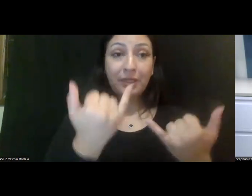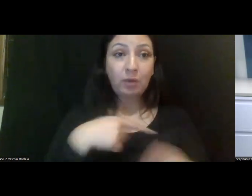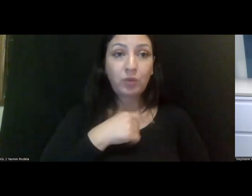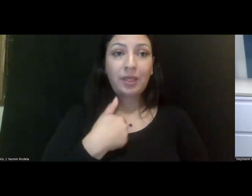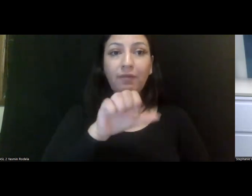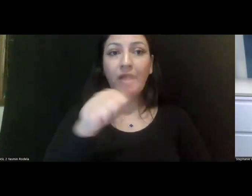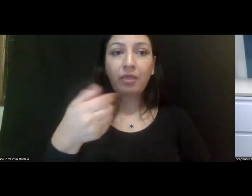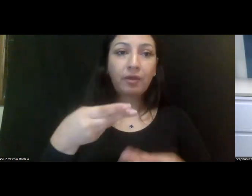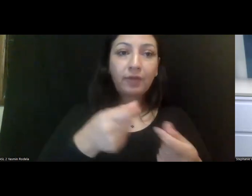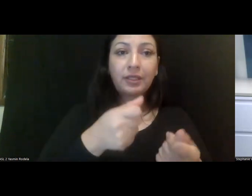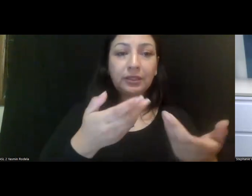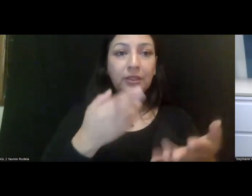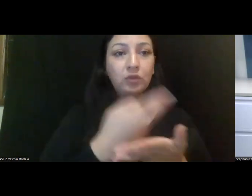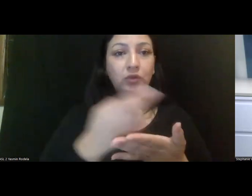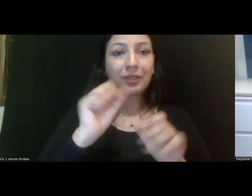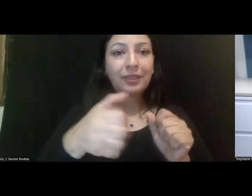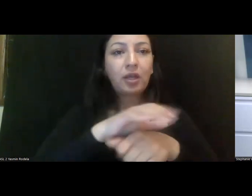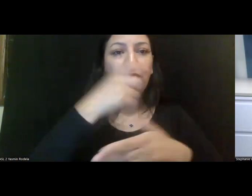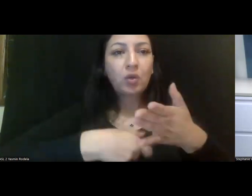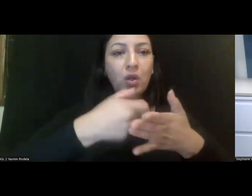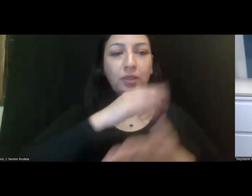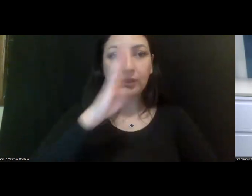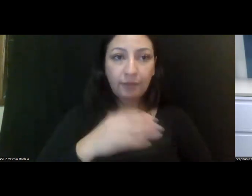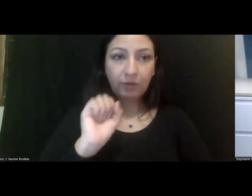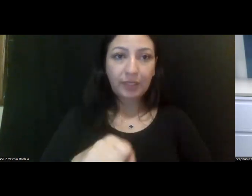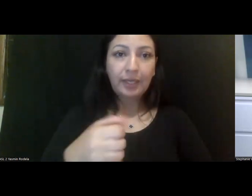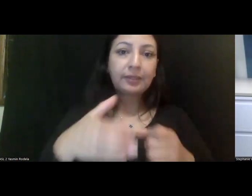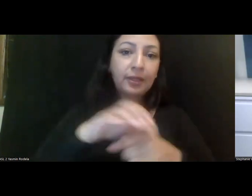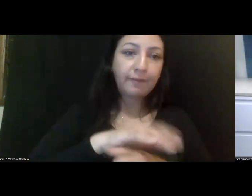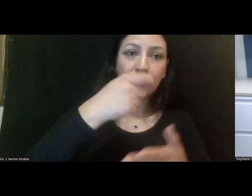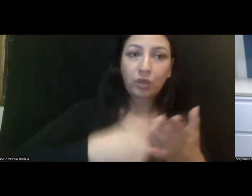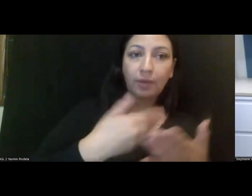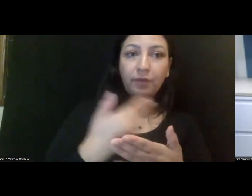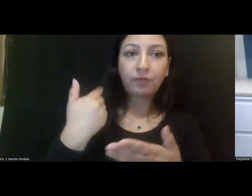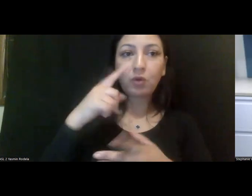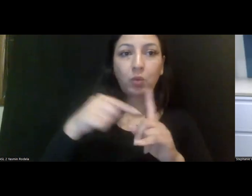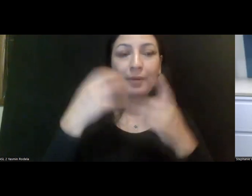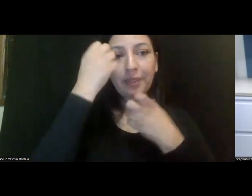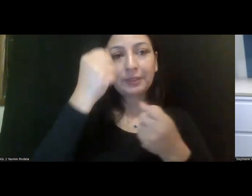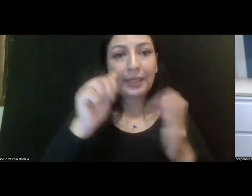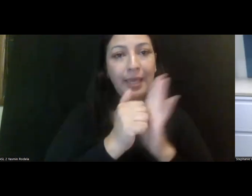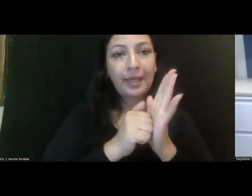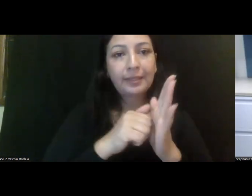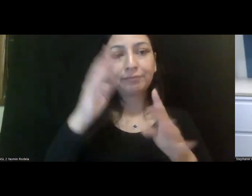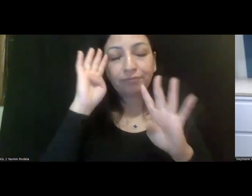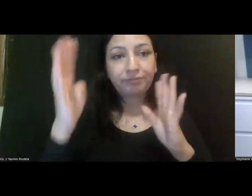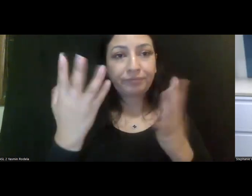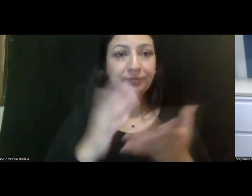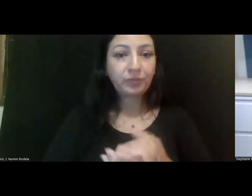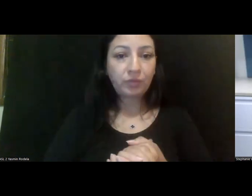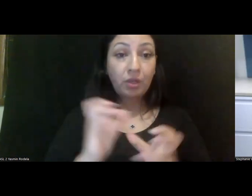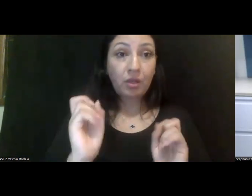other funding sources that can cover costs that never were able to cover costs before when the mental health services act was imagined. So,